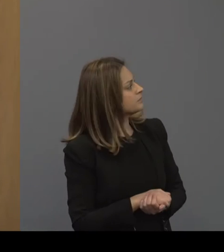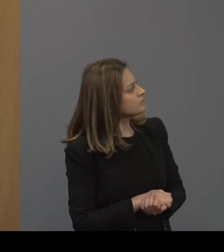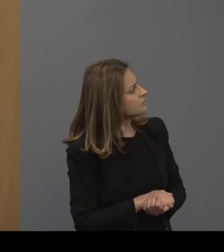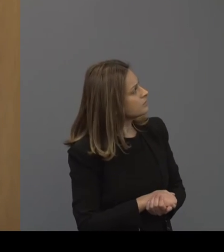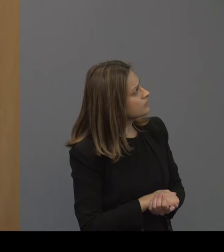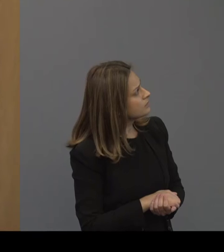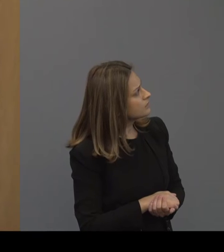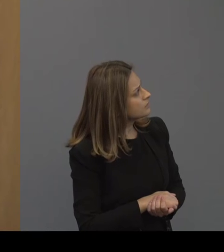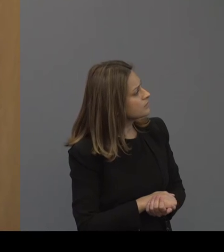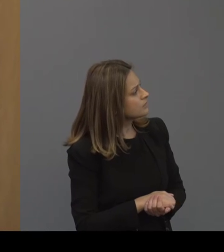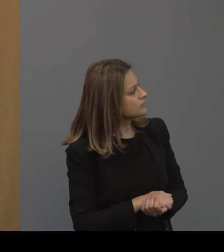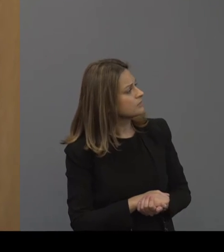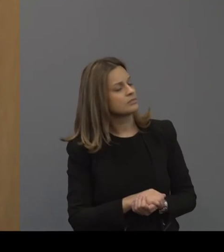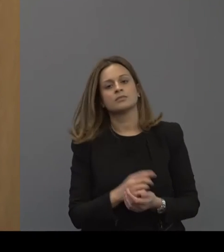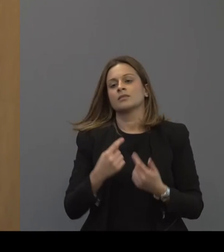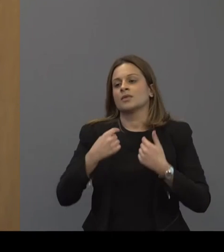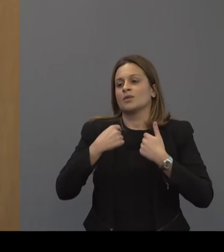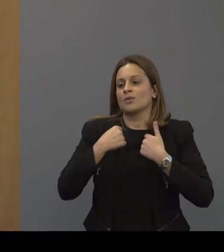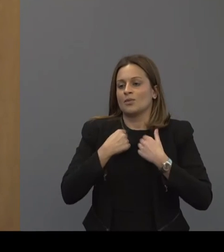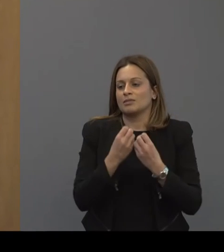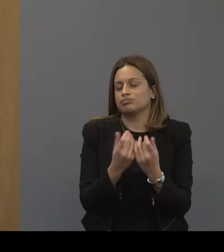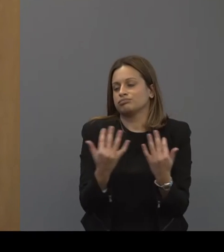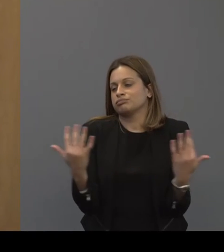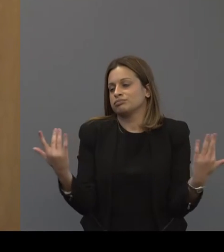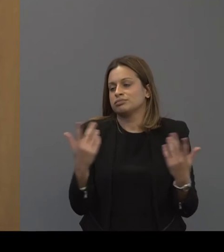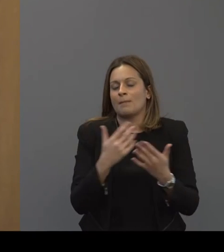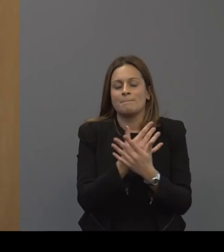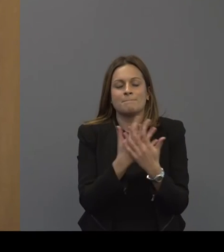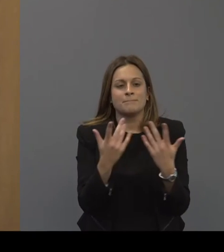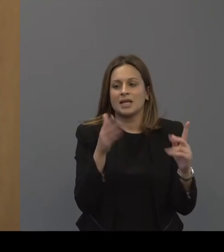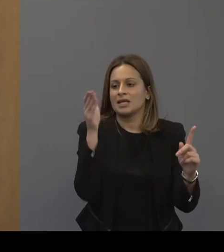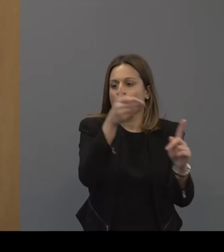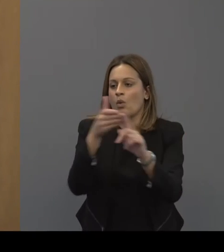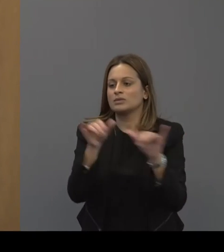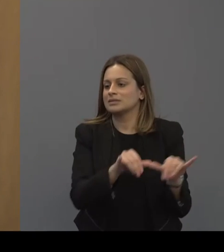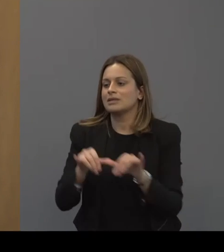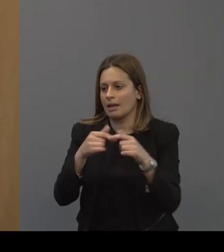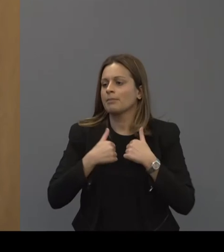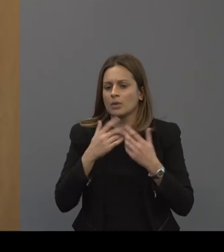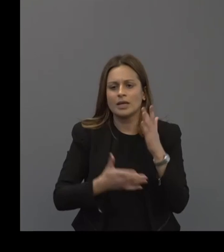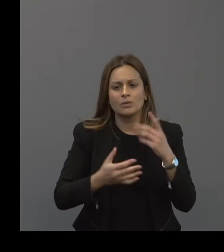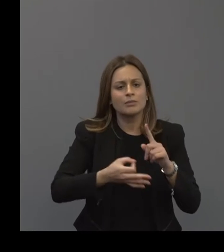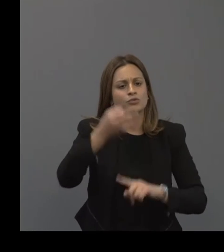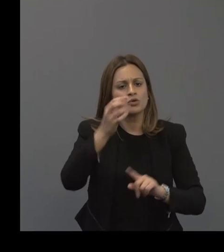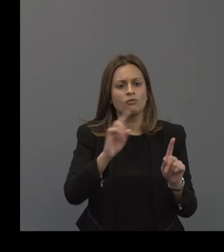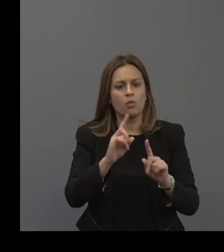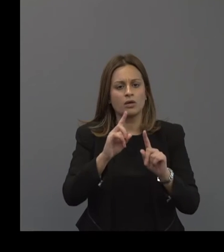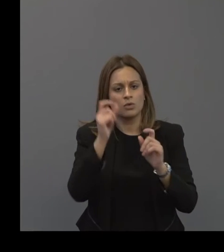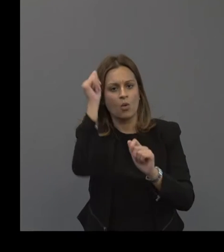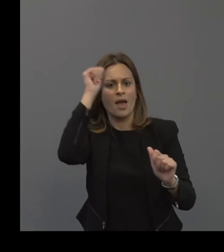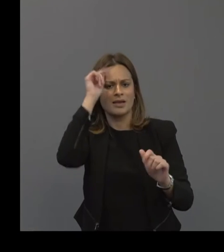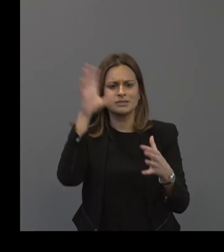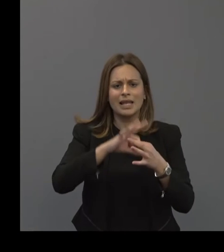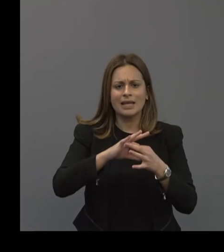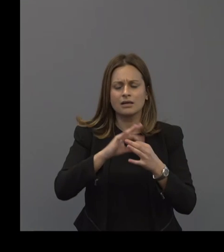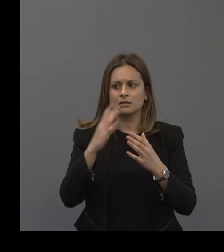So we share many, many common goals. We want to increase the global awareness about